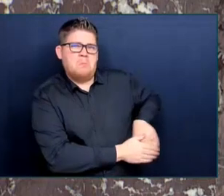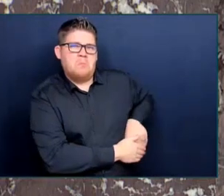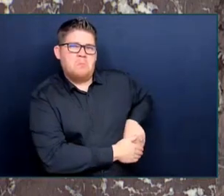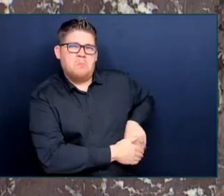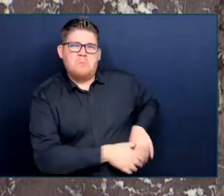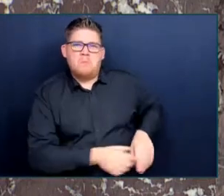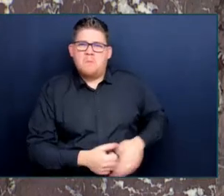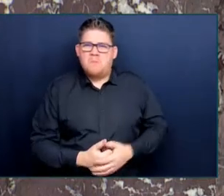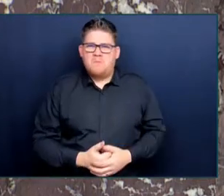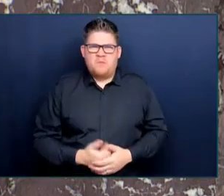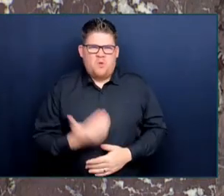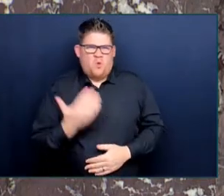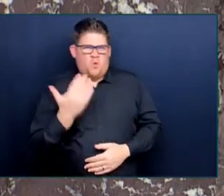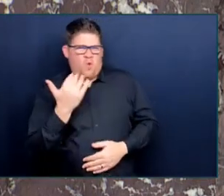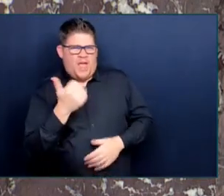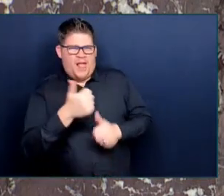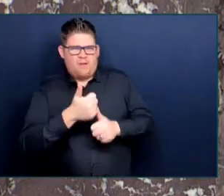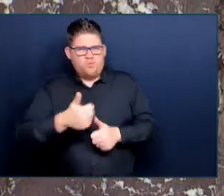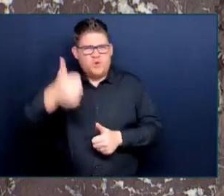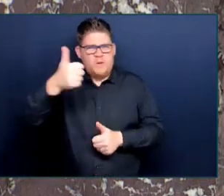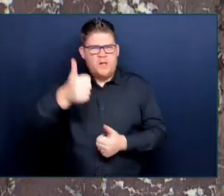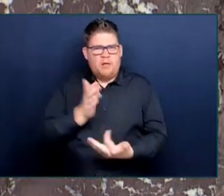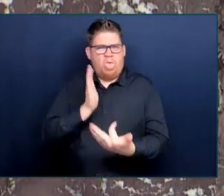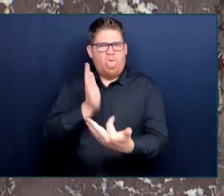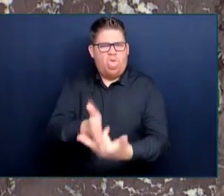out the case of the Single Mothers Alliance?